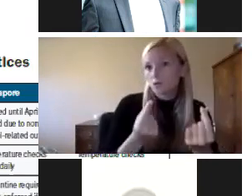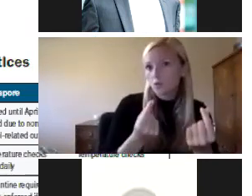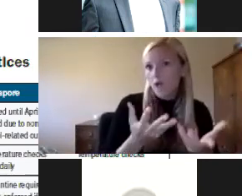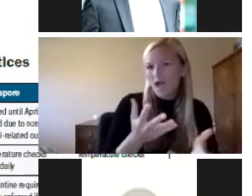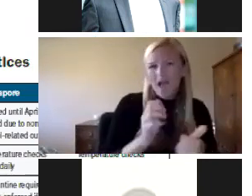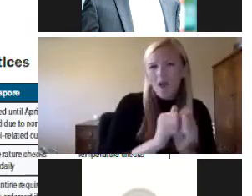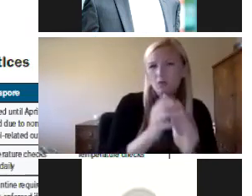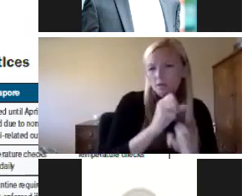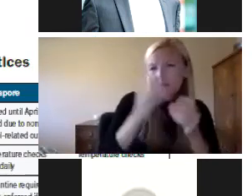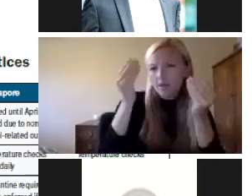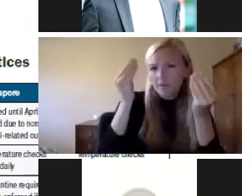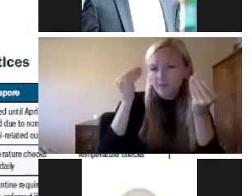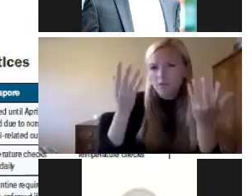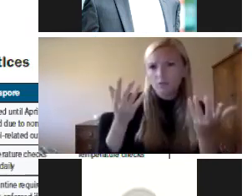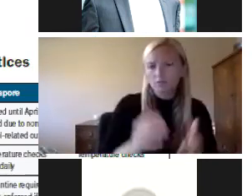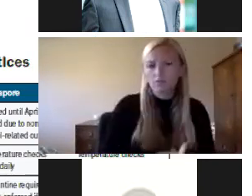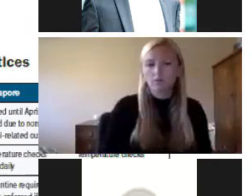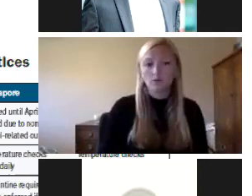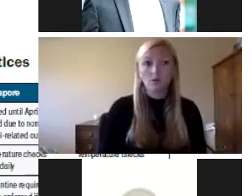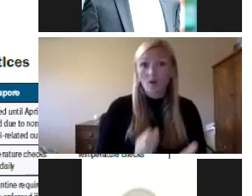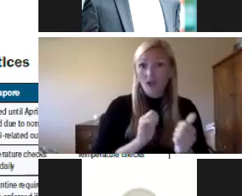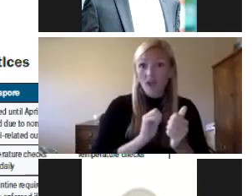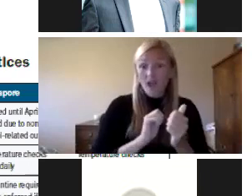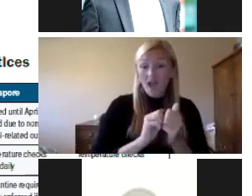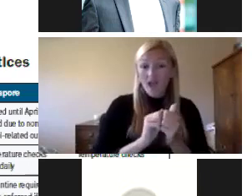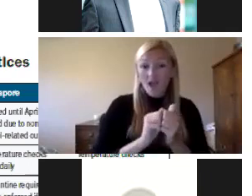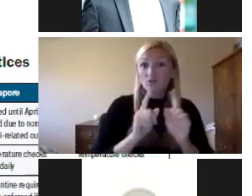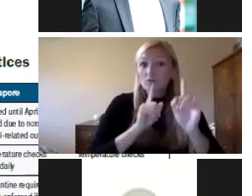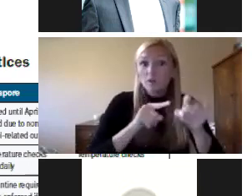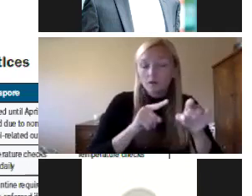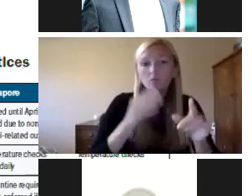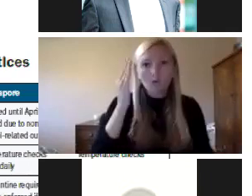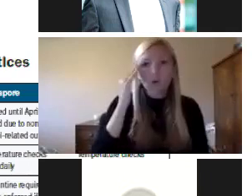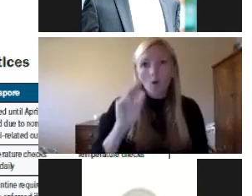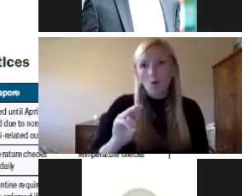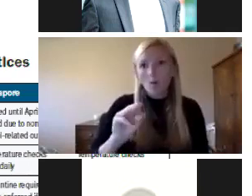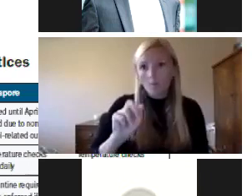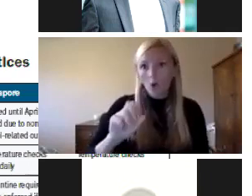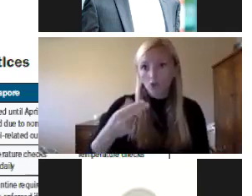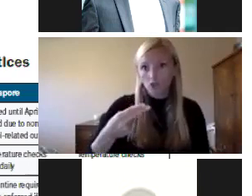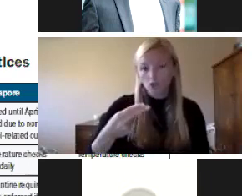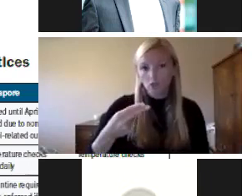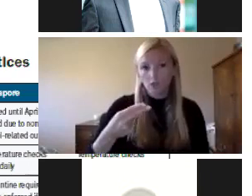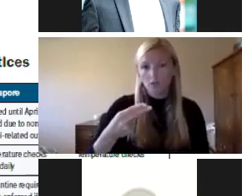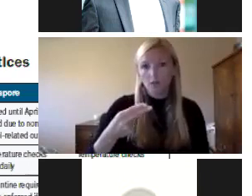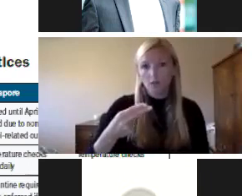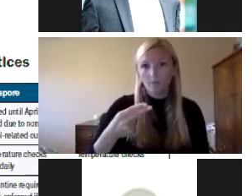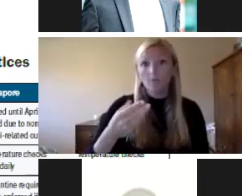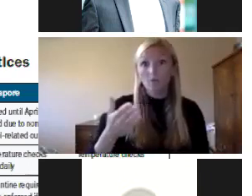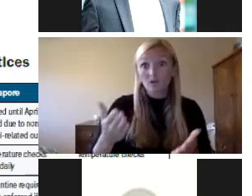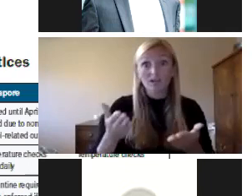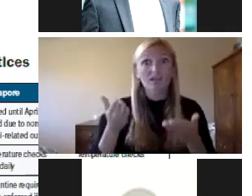different. How did we react? Well initially we know what happened back in March. We were all given initiatives and I do